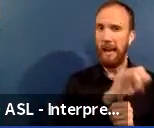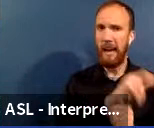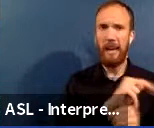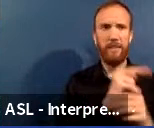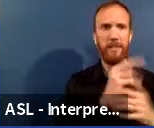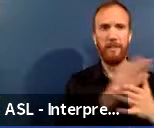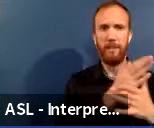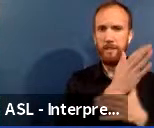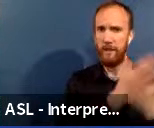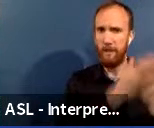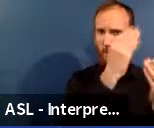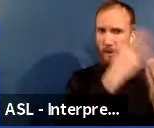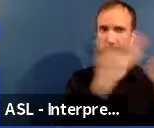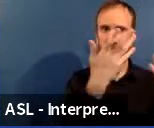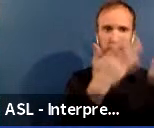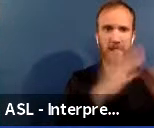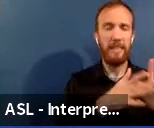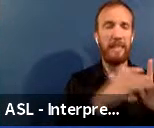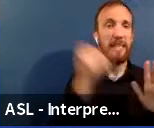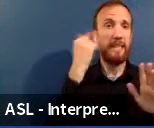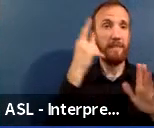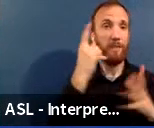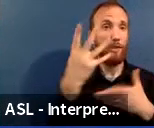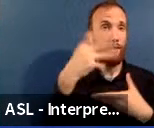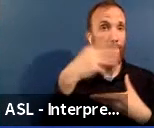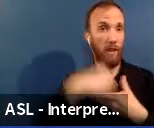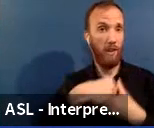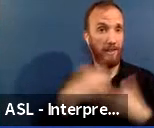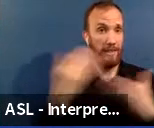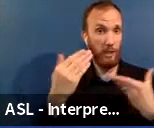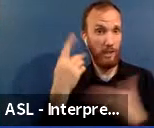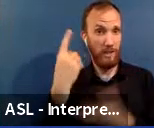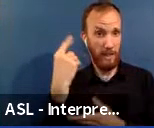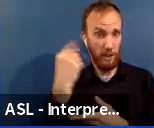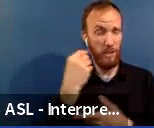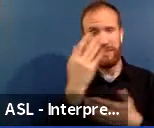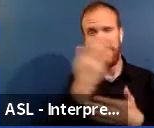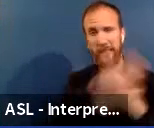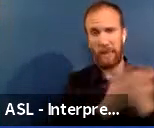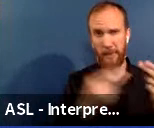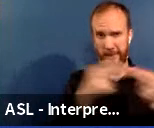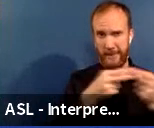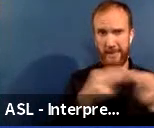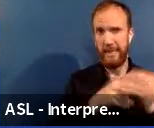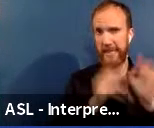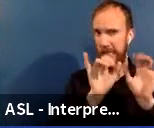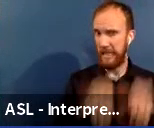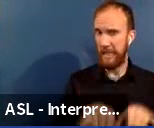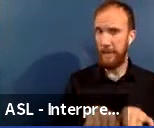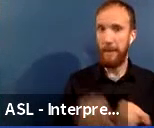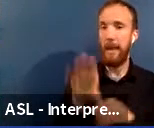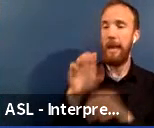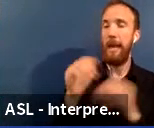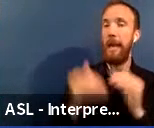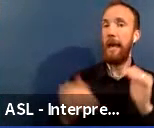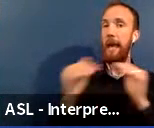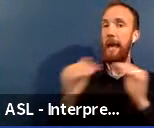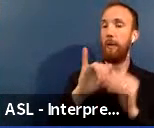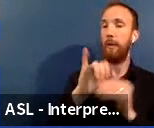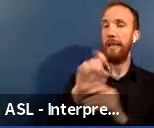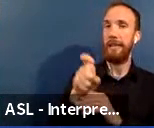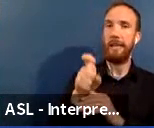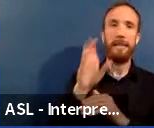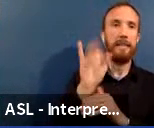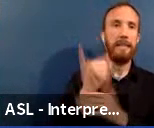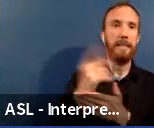familiar if you joined our community engagement spaces last year. The equity index is a tool that we are designing together to be